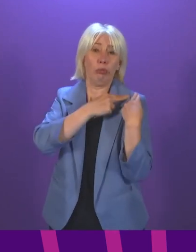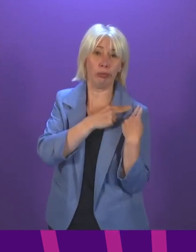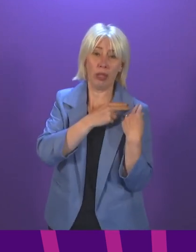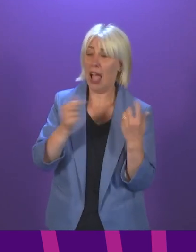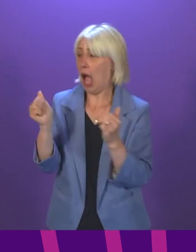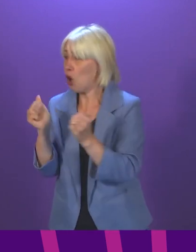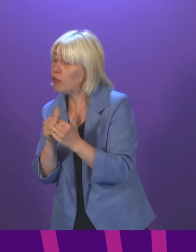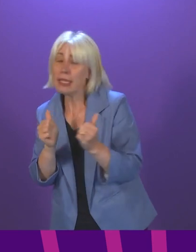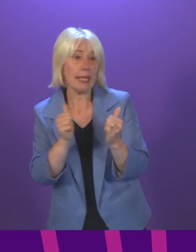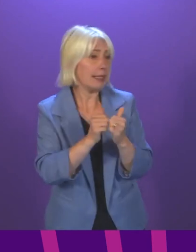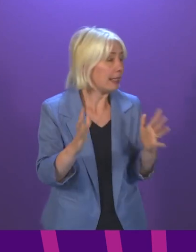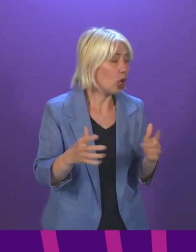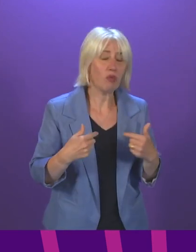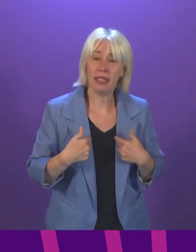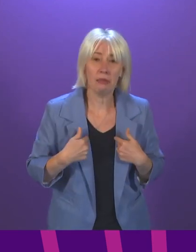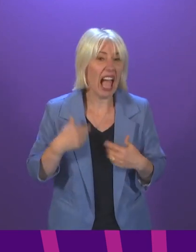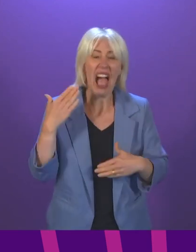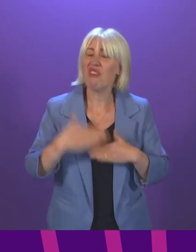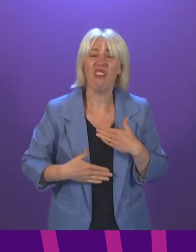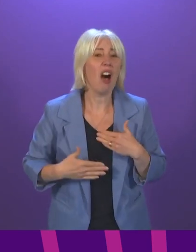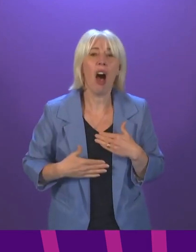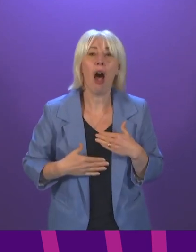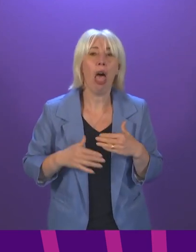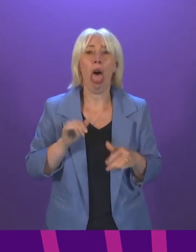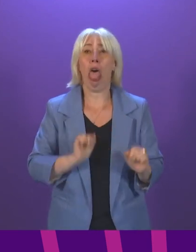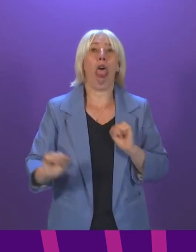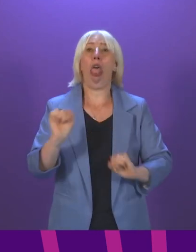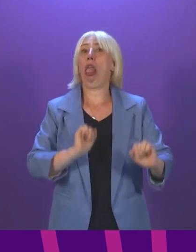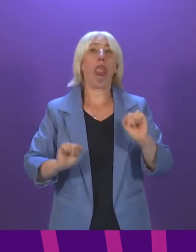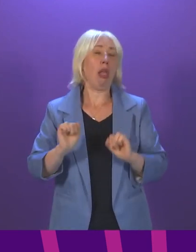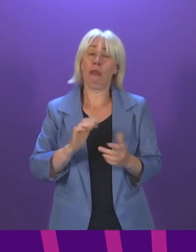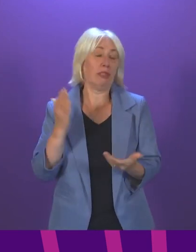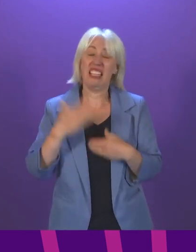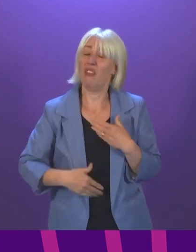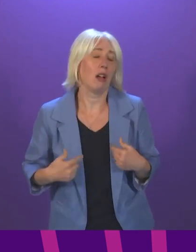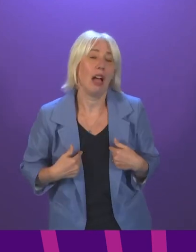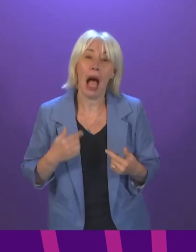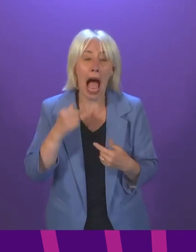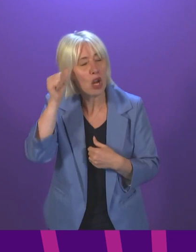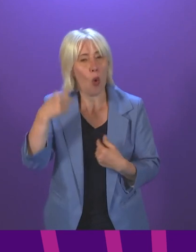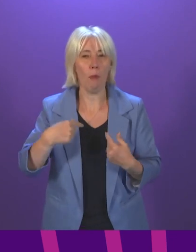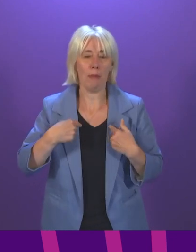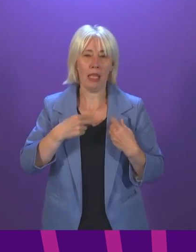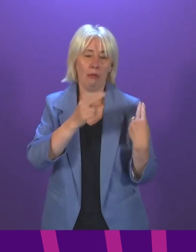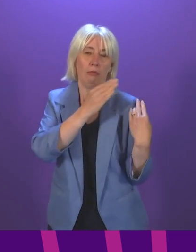disagree with me on, I have never tried to shy away from that. nor will I ever shy away from that. With the greatest respect to Anna Sarwar,